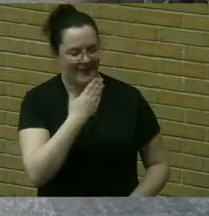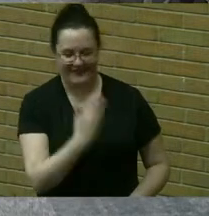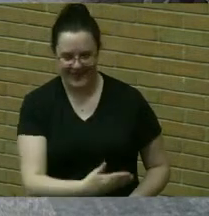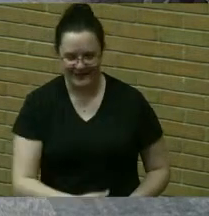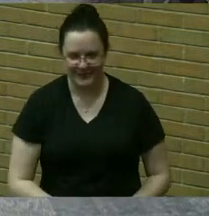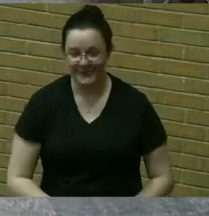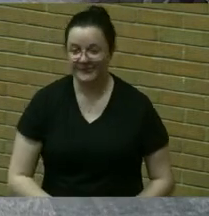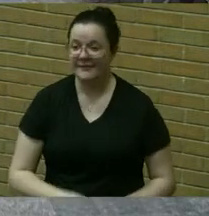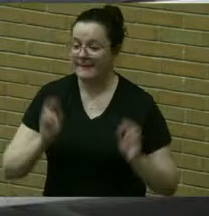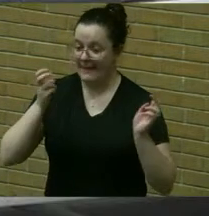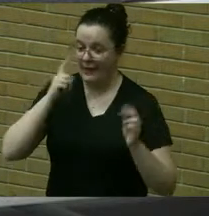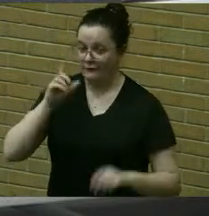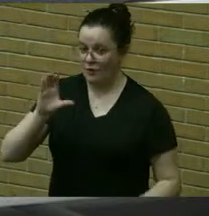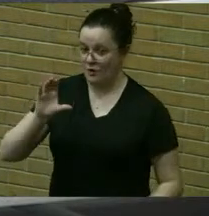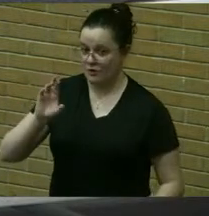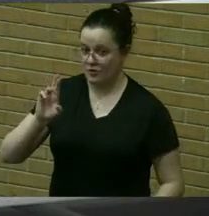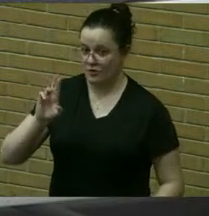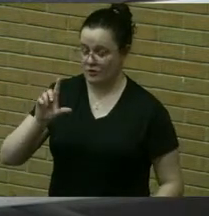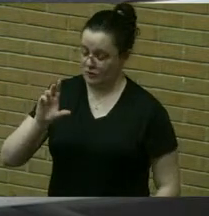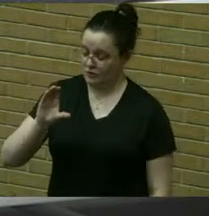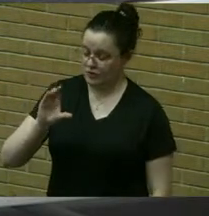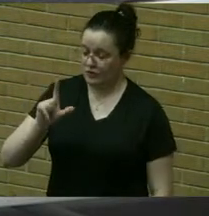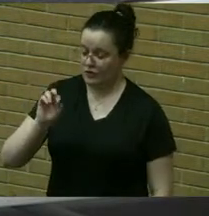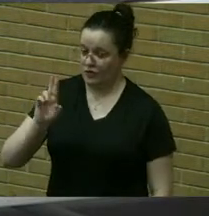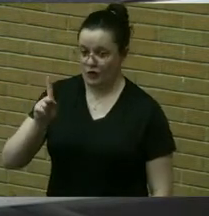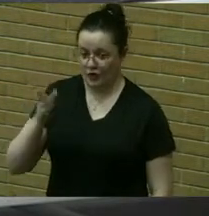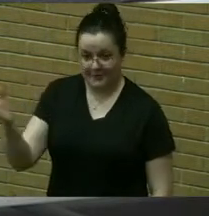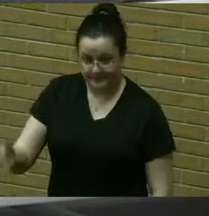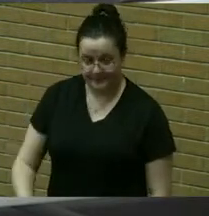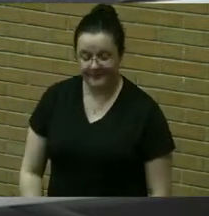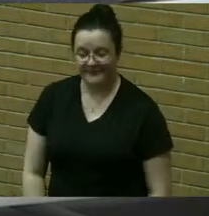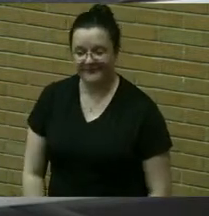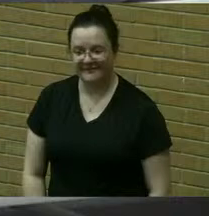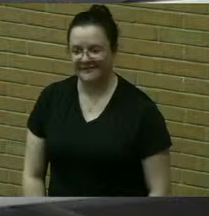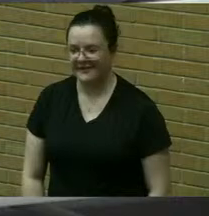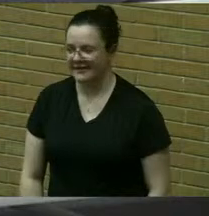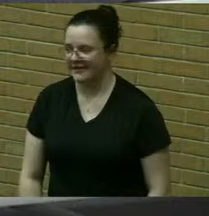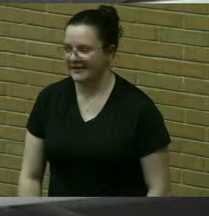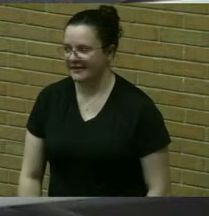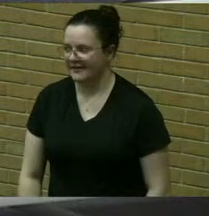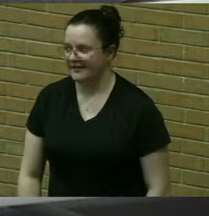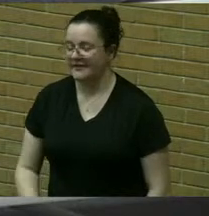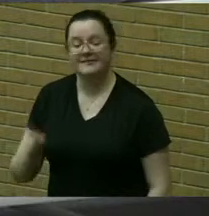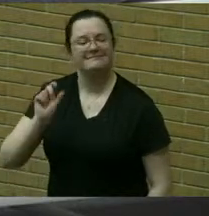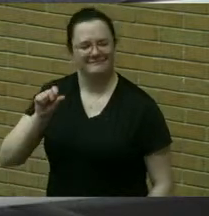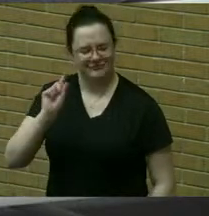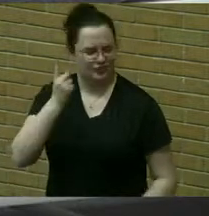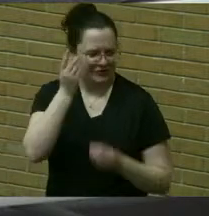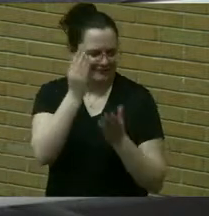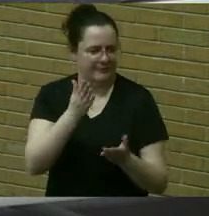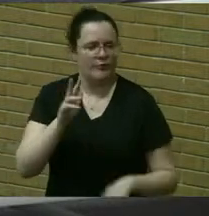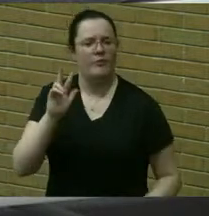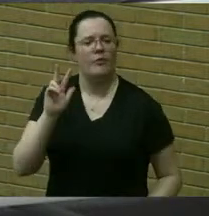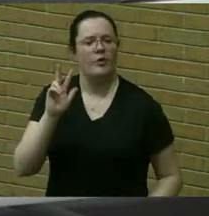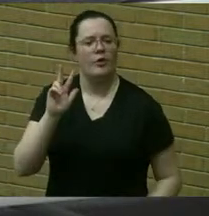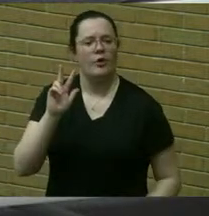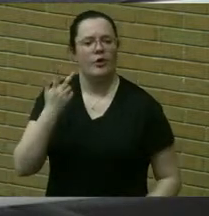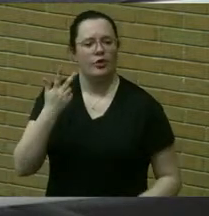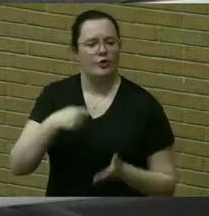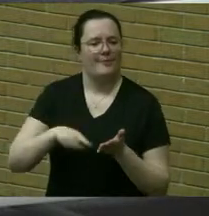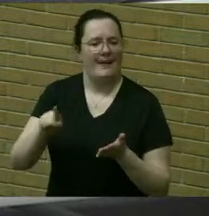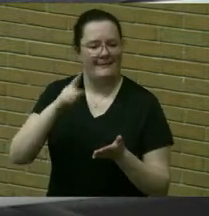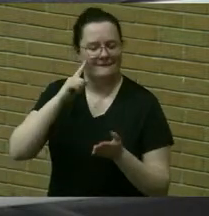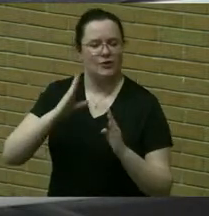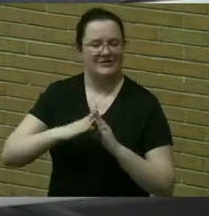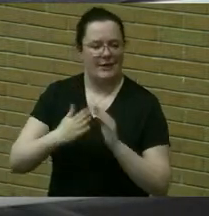matters of the clerk dan uh just uh uh follow up the third installment of the town and county taxes um